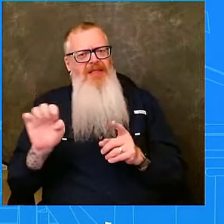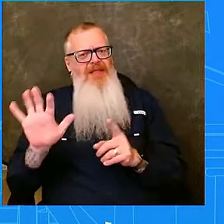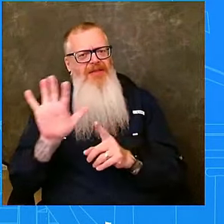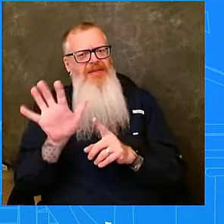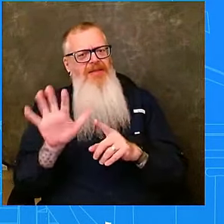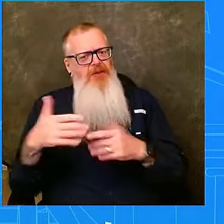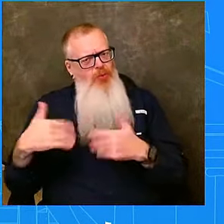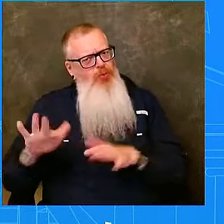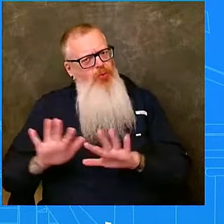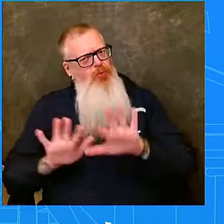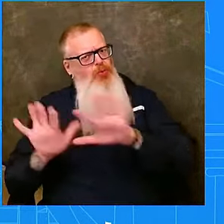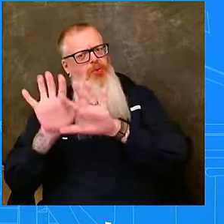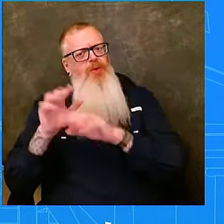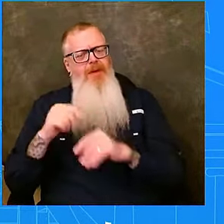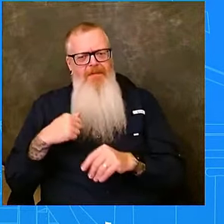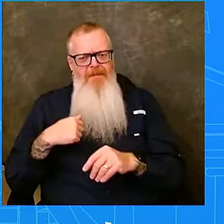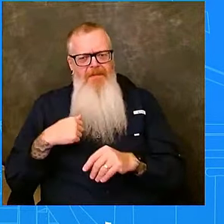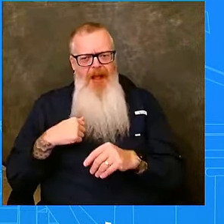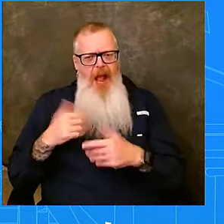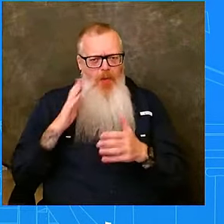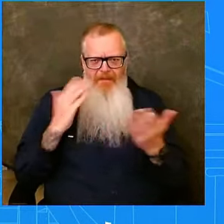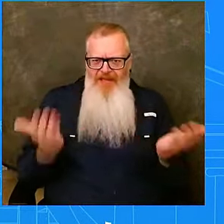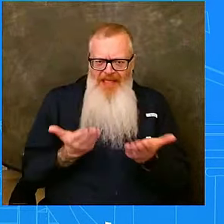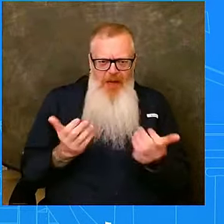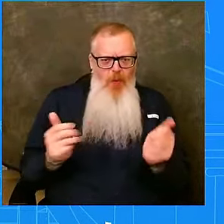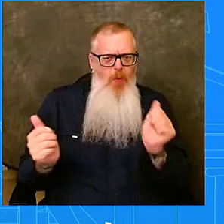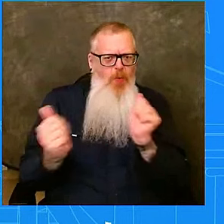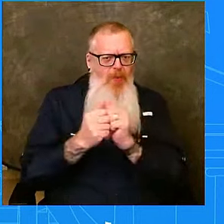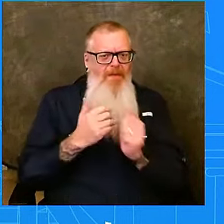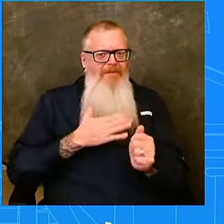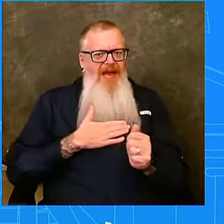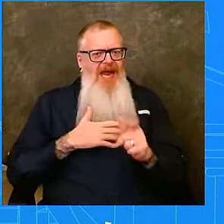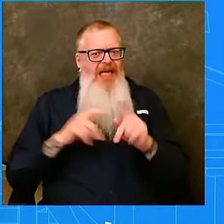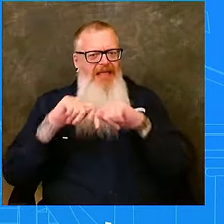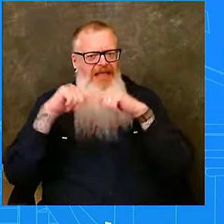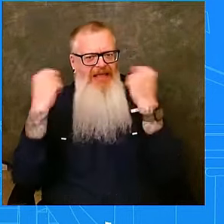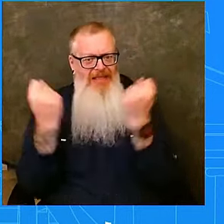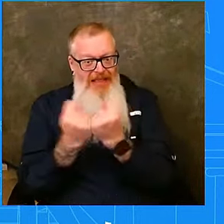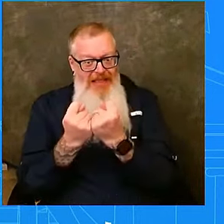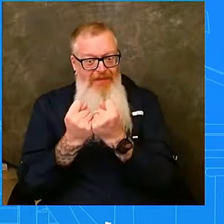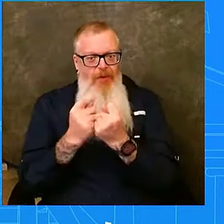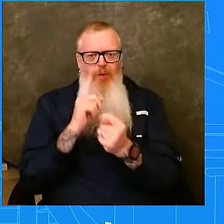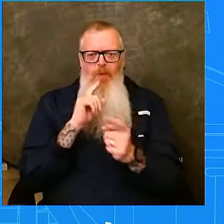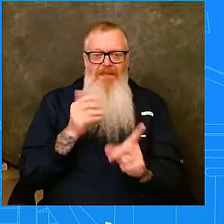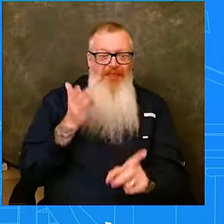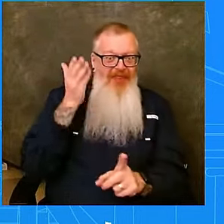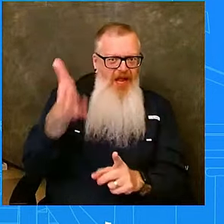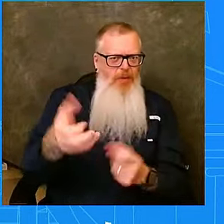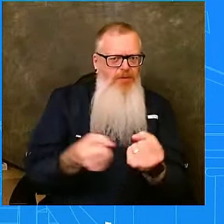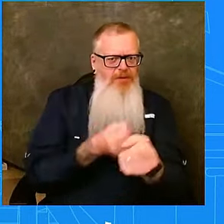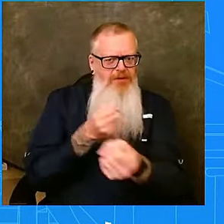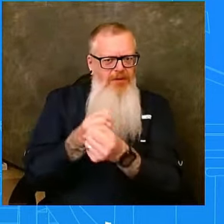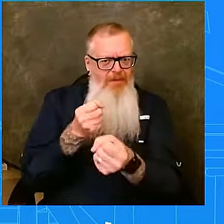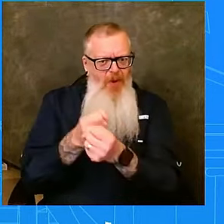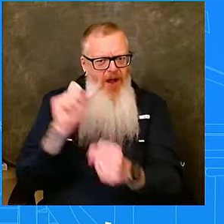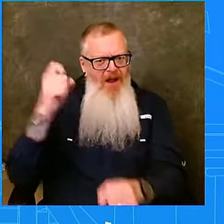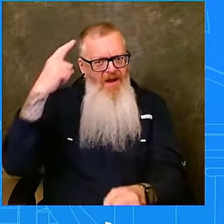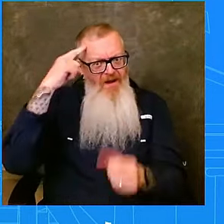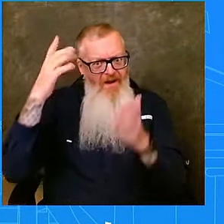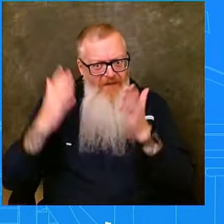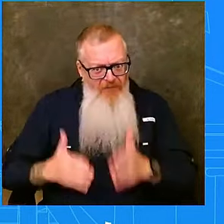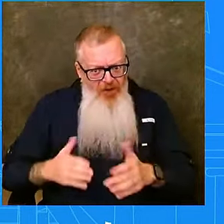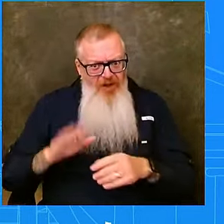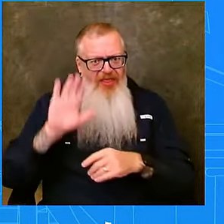team that I have there on the ground, as well as meet with the governor and his team to make sure that we are working side by side